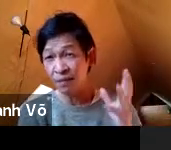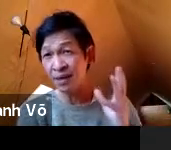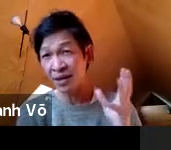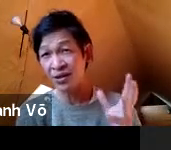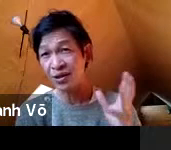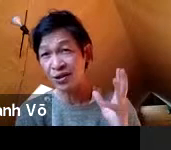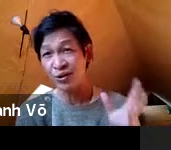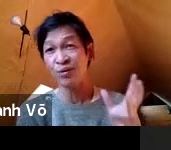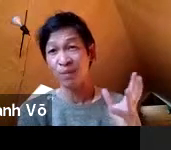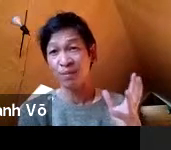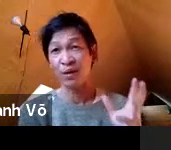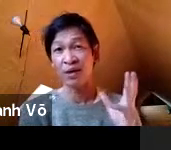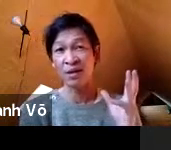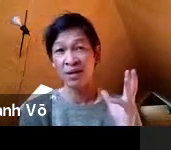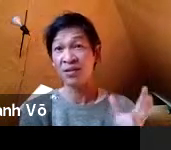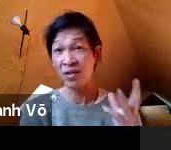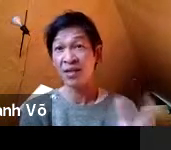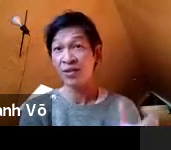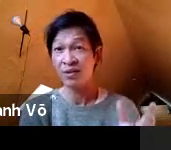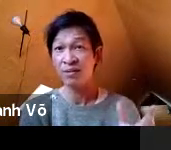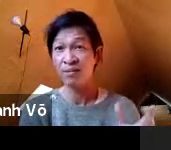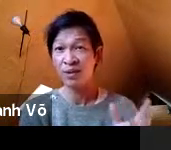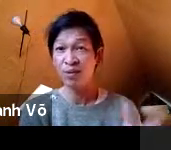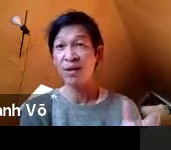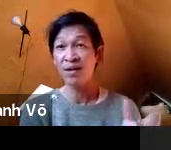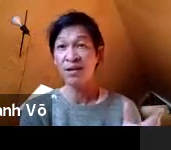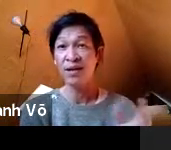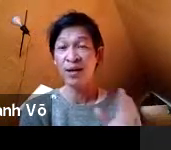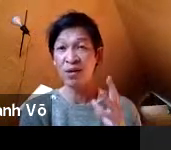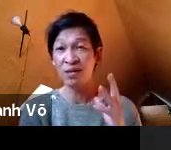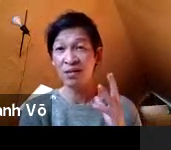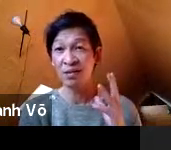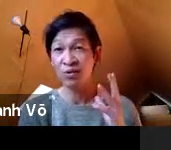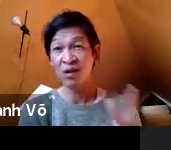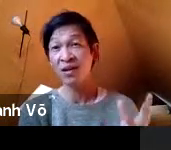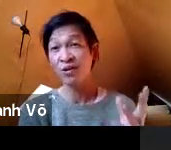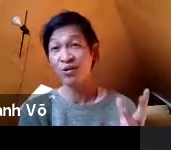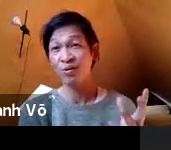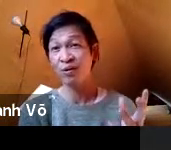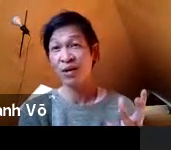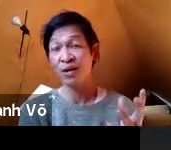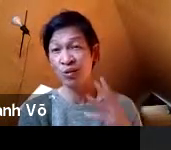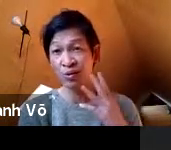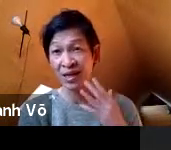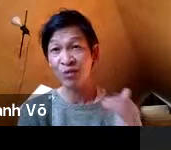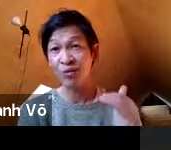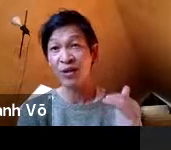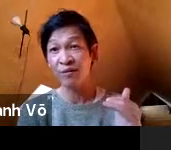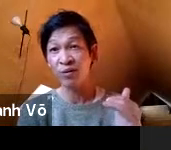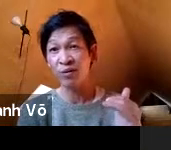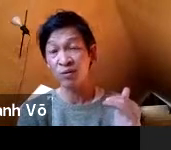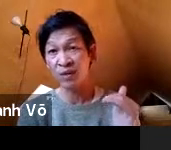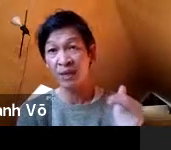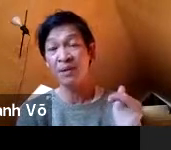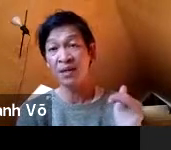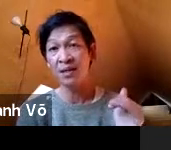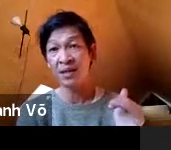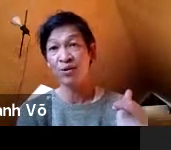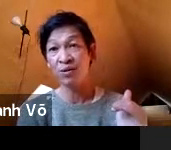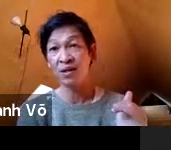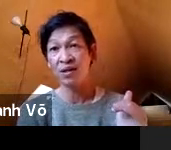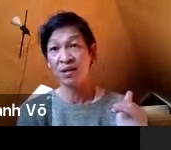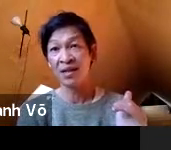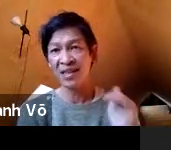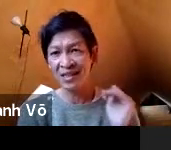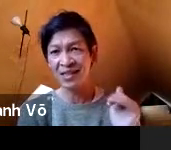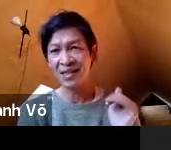everybody actually knew about this collection, but nobody was trying to do an extra effort to keep these